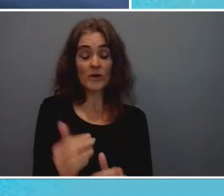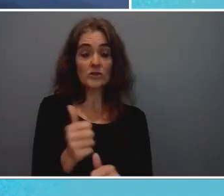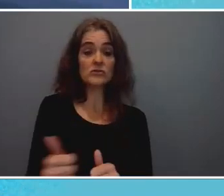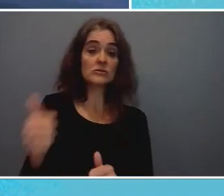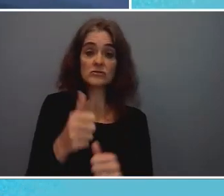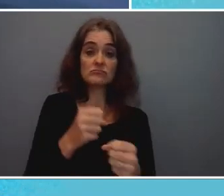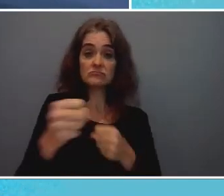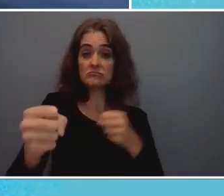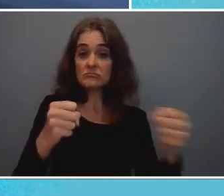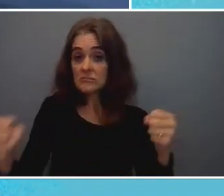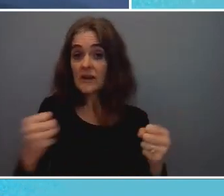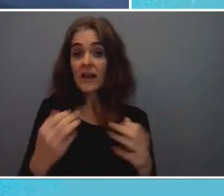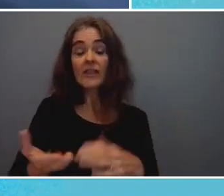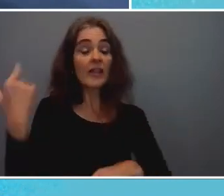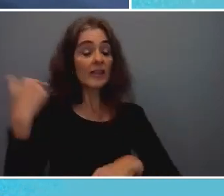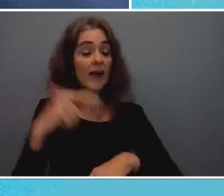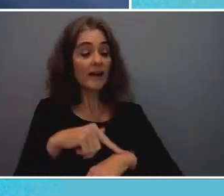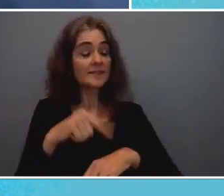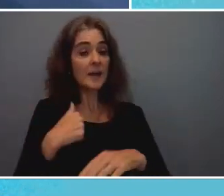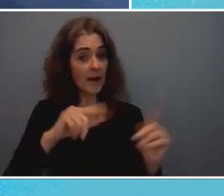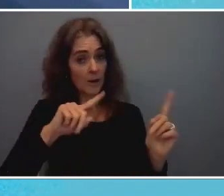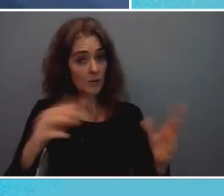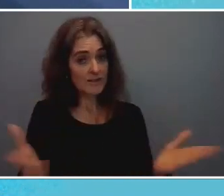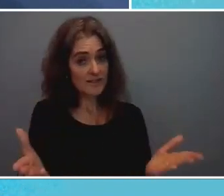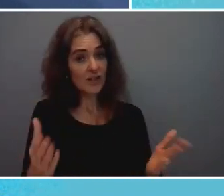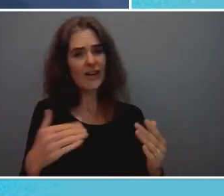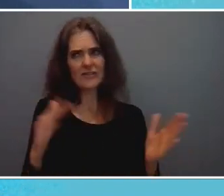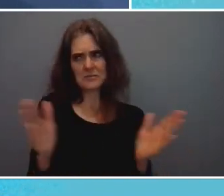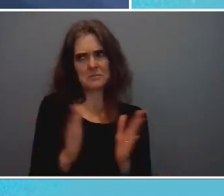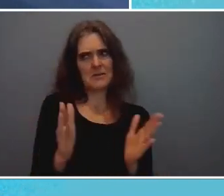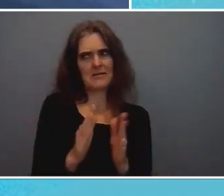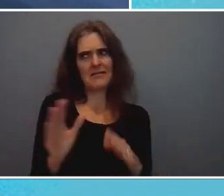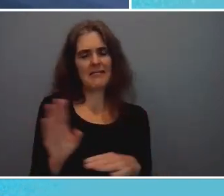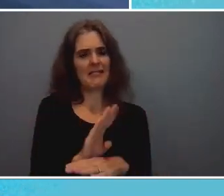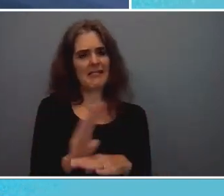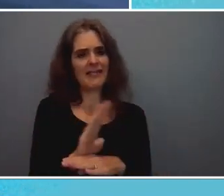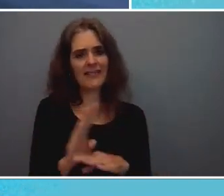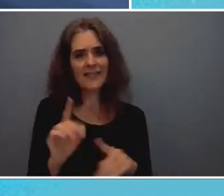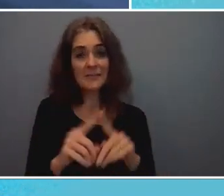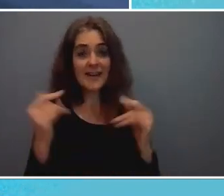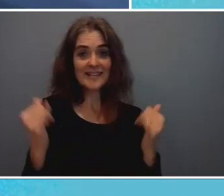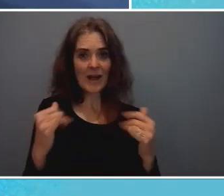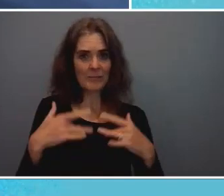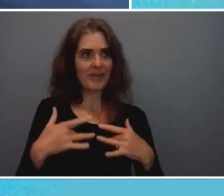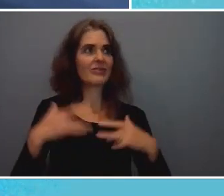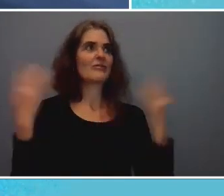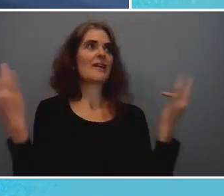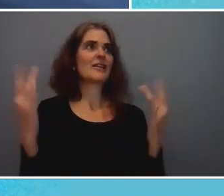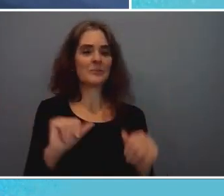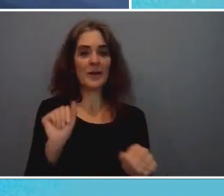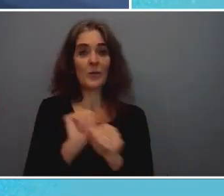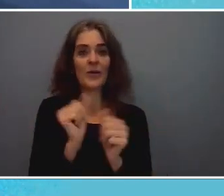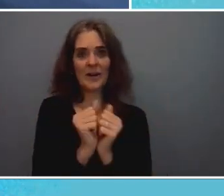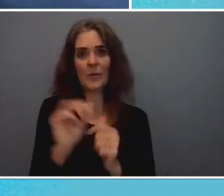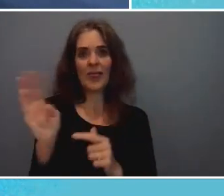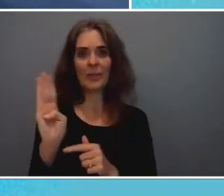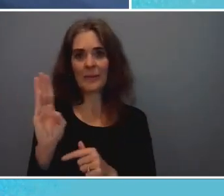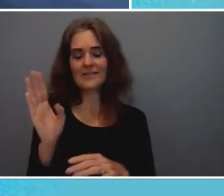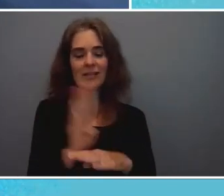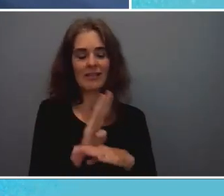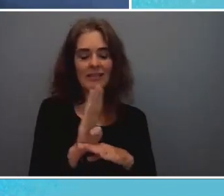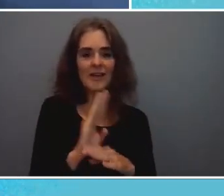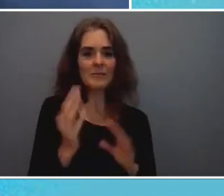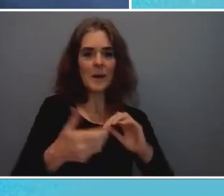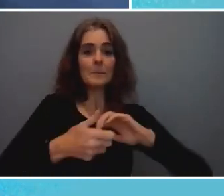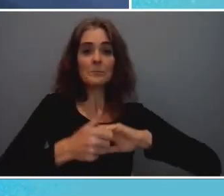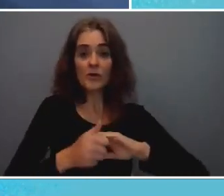I had a small company, but I am thrilled, absolutely thrilled to be working with Bixle. Bixle has been a partner for